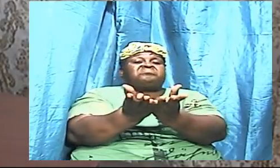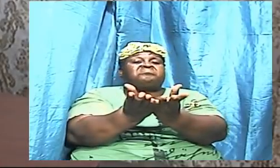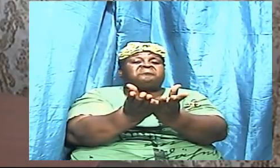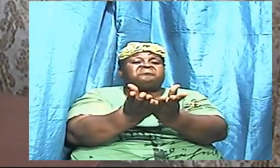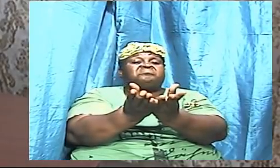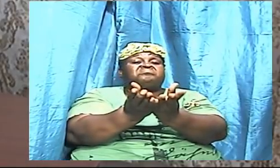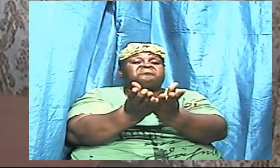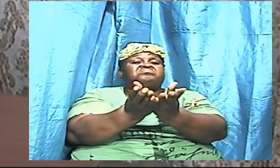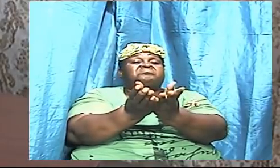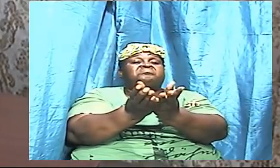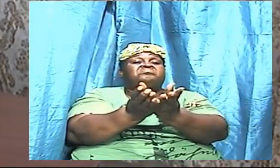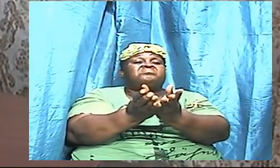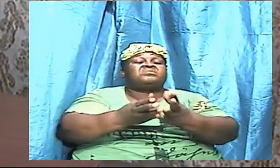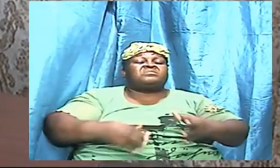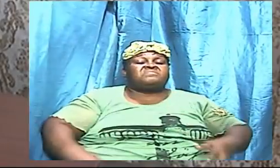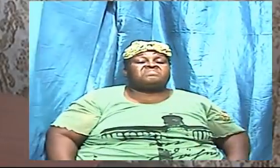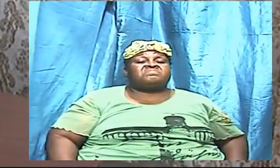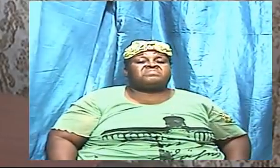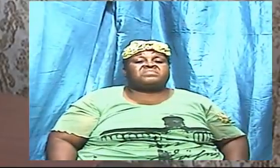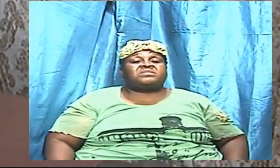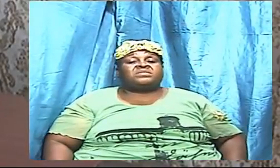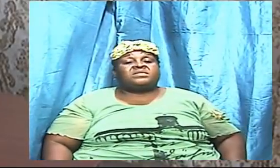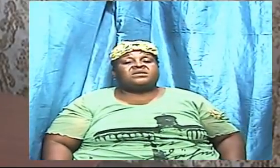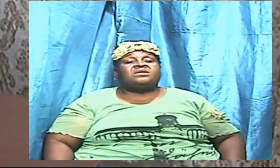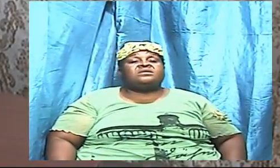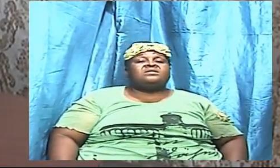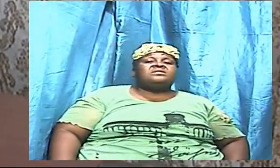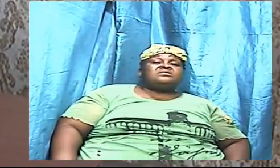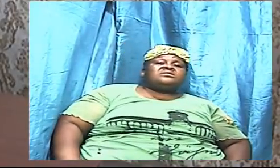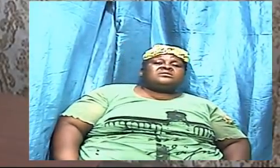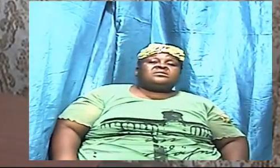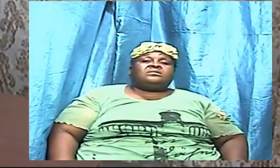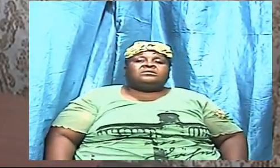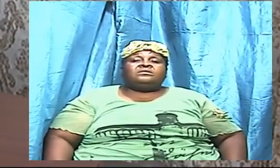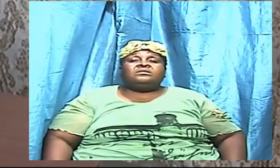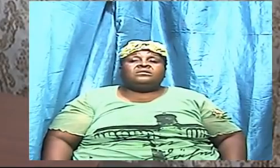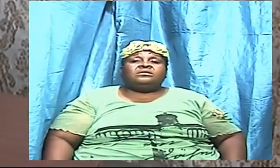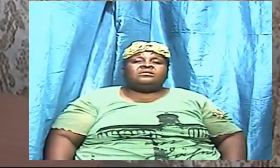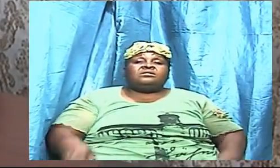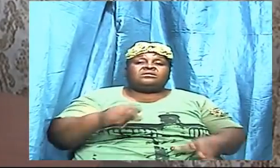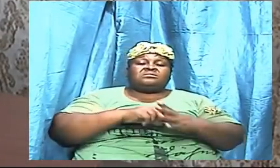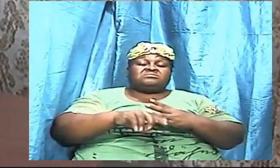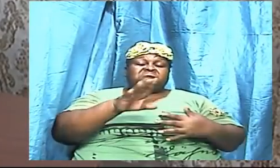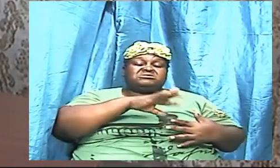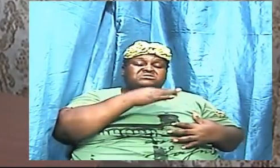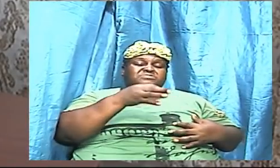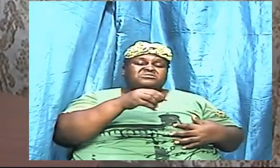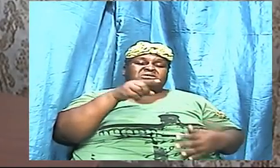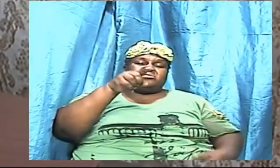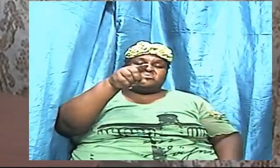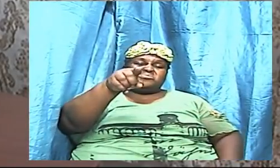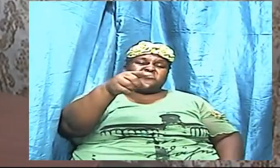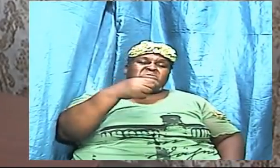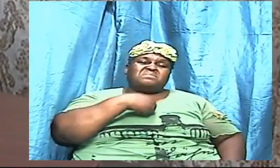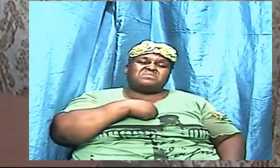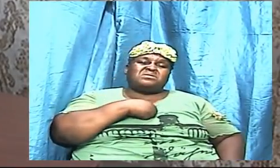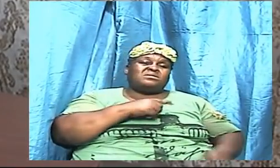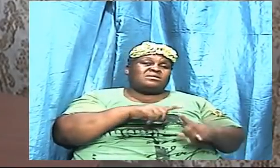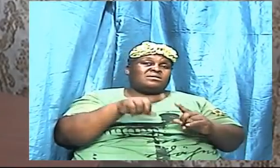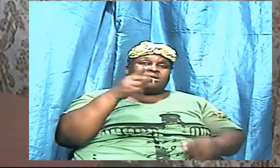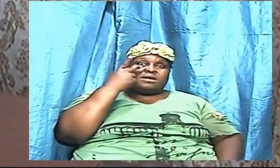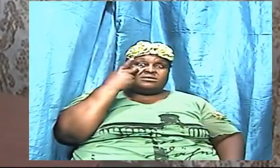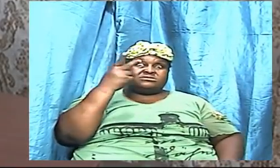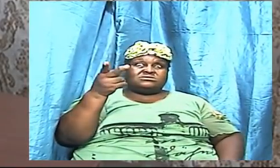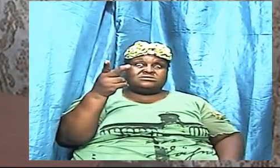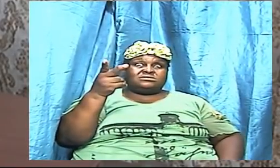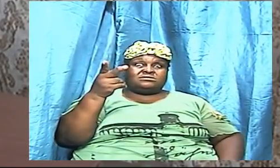dissects and cuts and rips apart things in the realm of the spirit that you and I can't even see we have just got